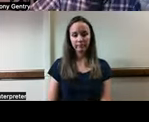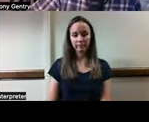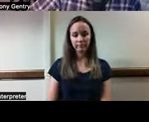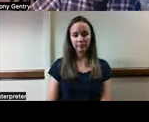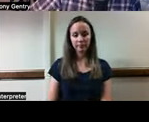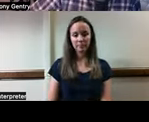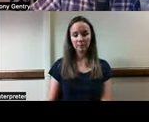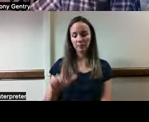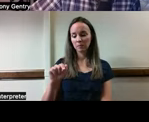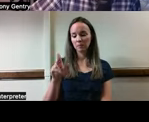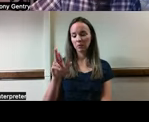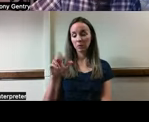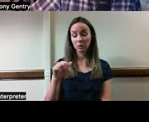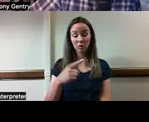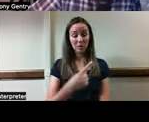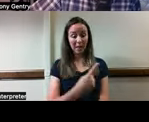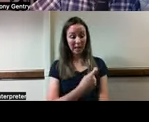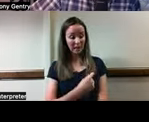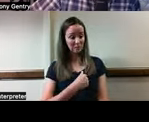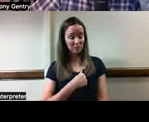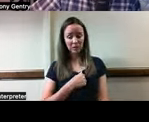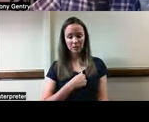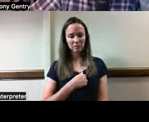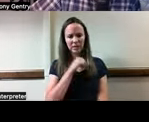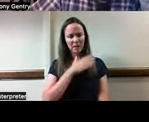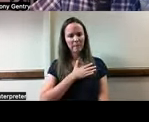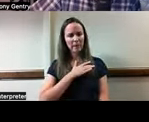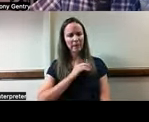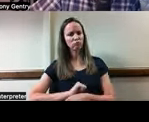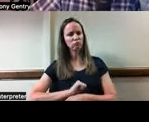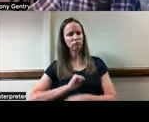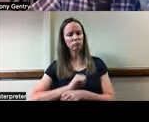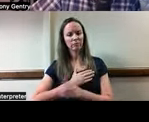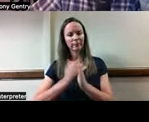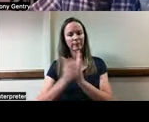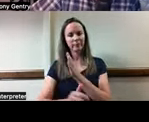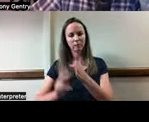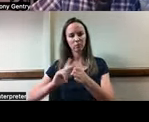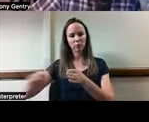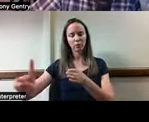Laura is saying being asked to do something which may not be in your role or in your skill set professionally.